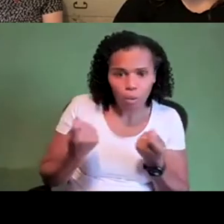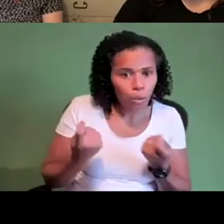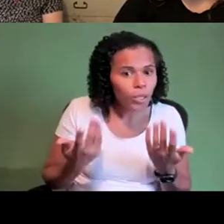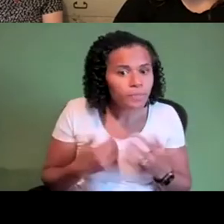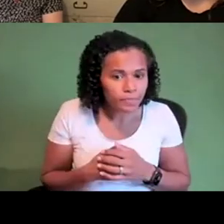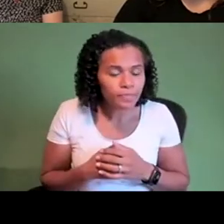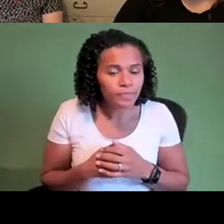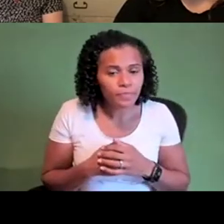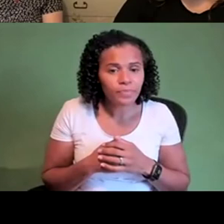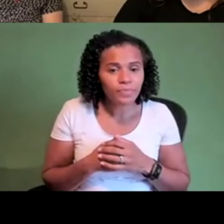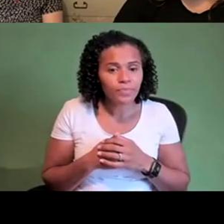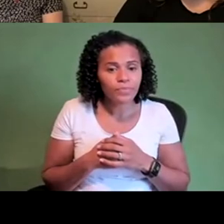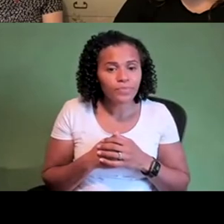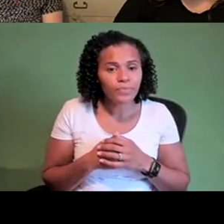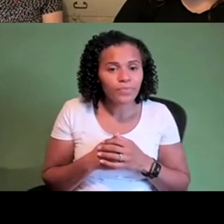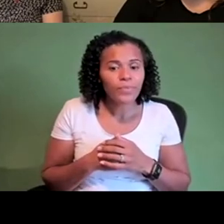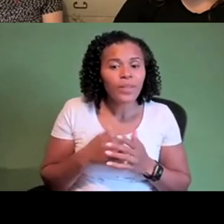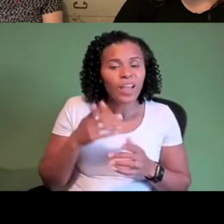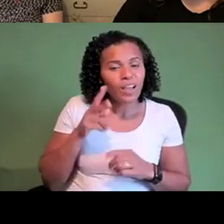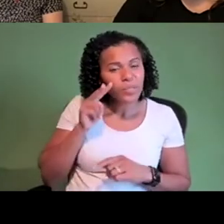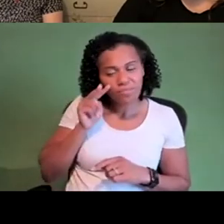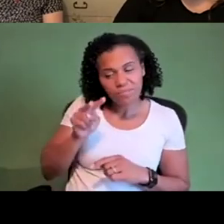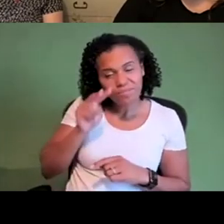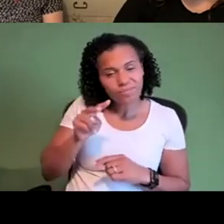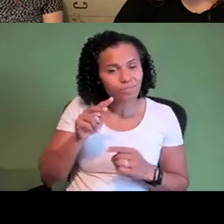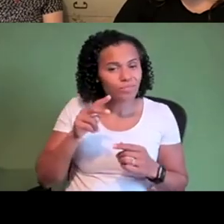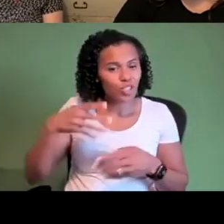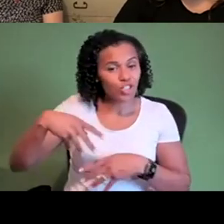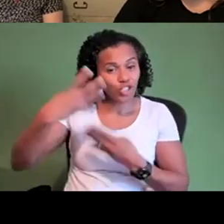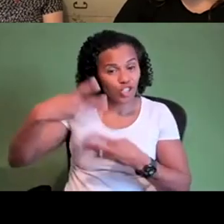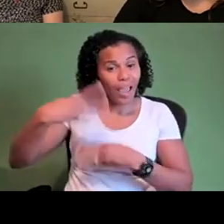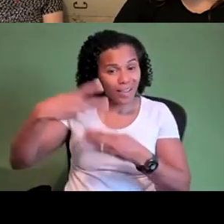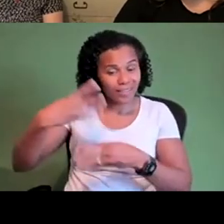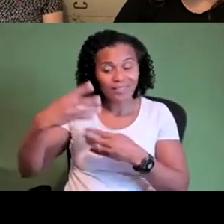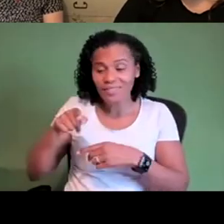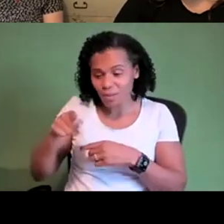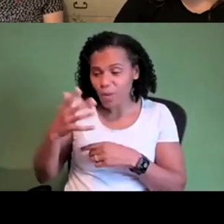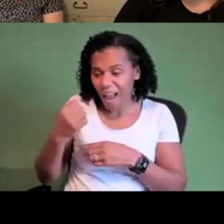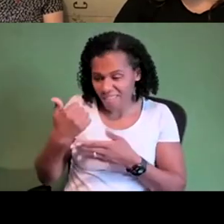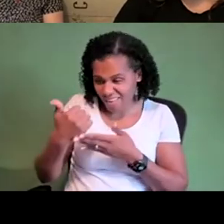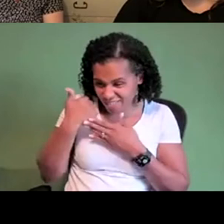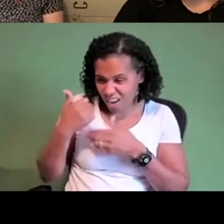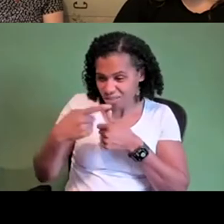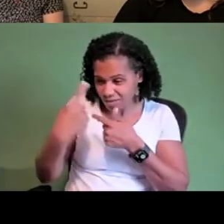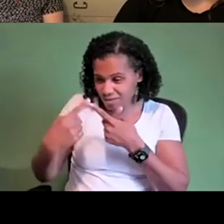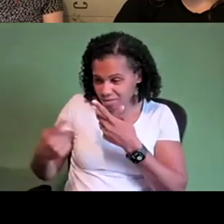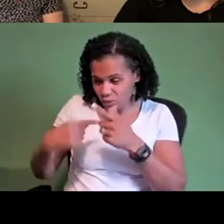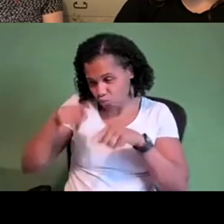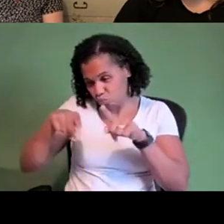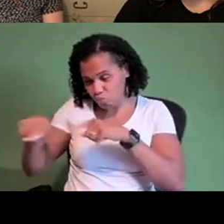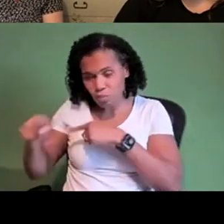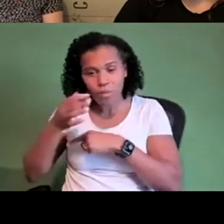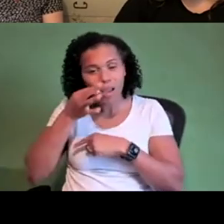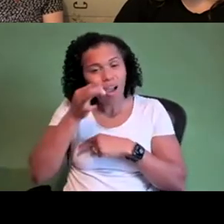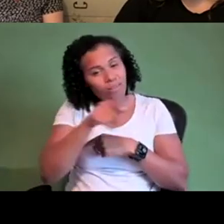uh things that have been posted in the chat with particular bits of advice but just putting it to you as the the panel are there